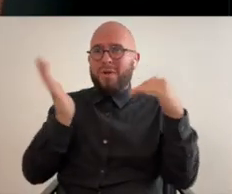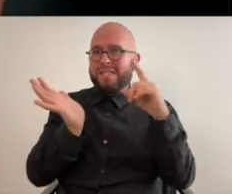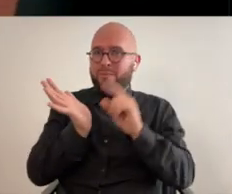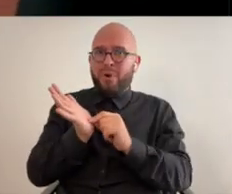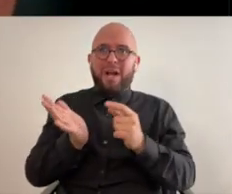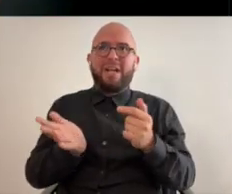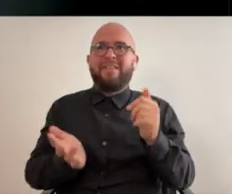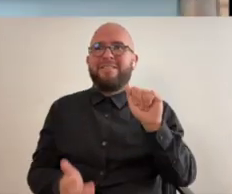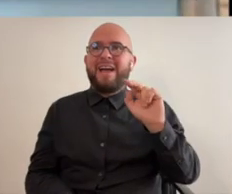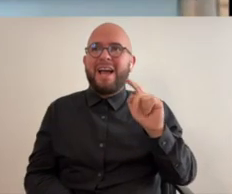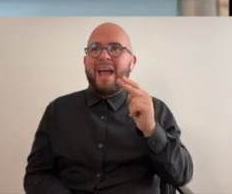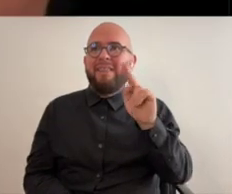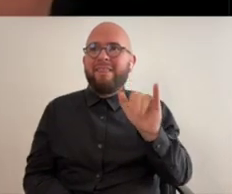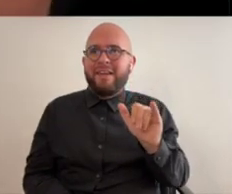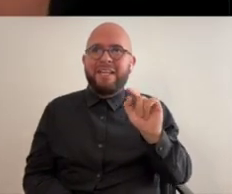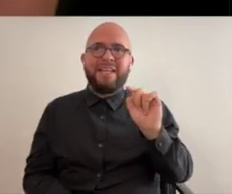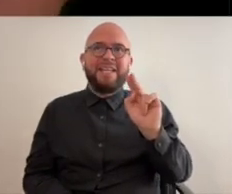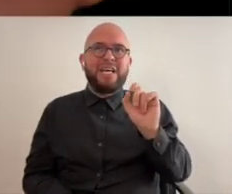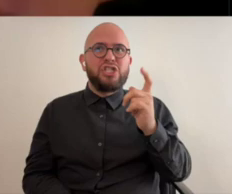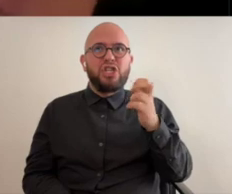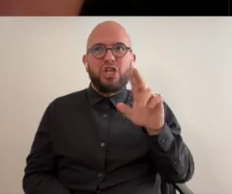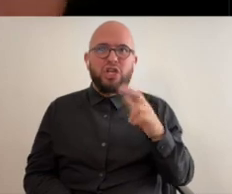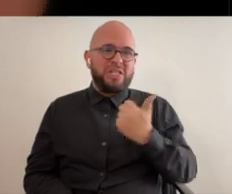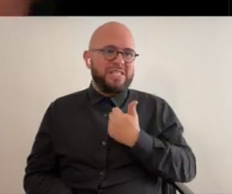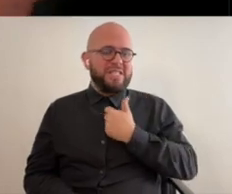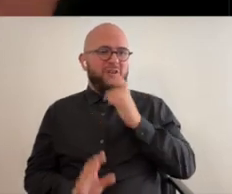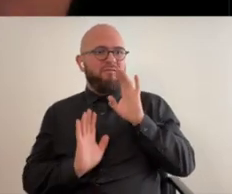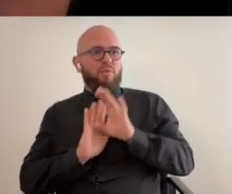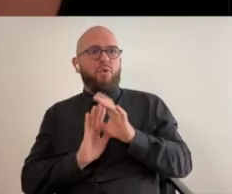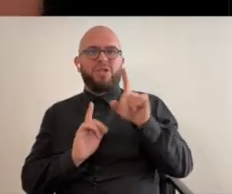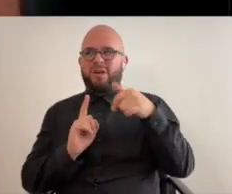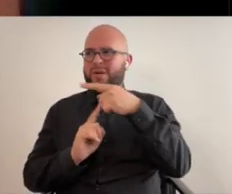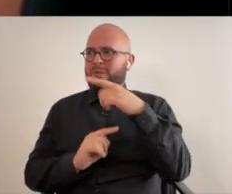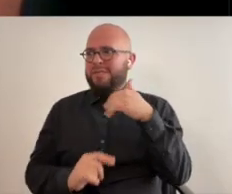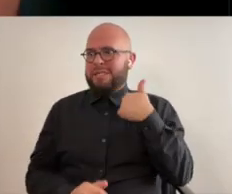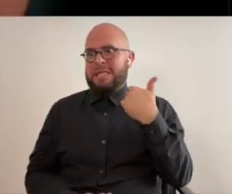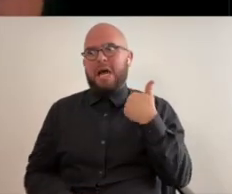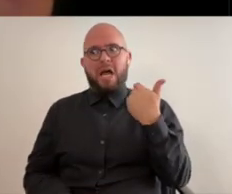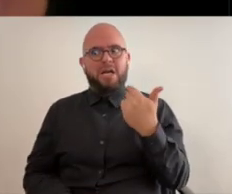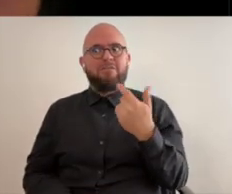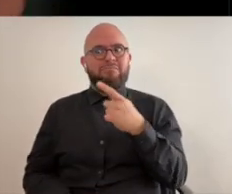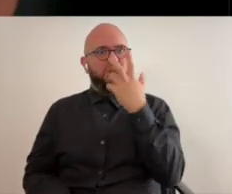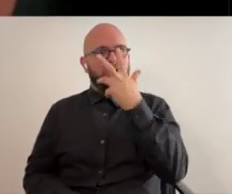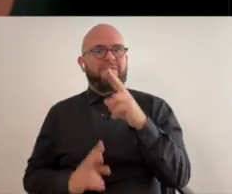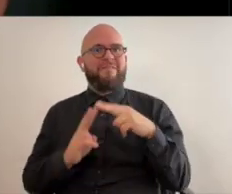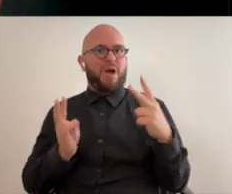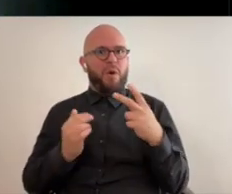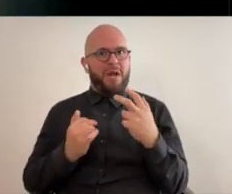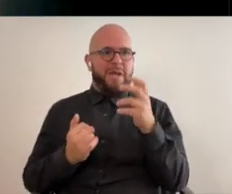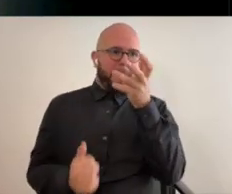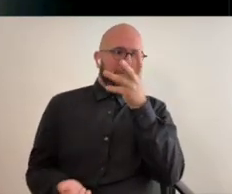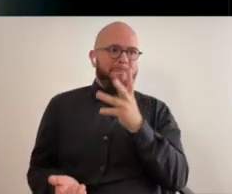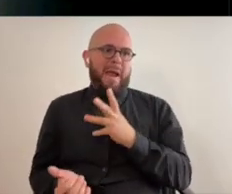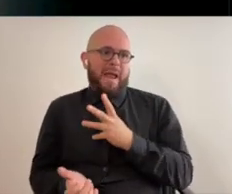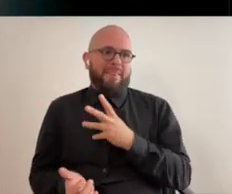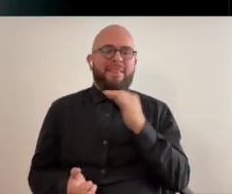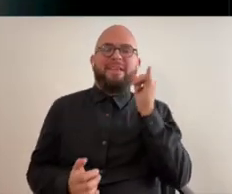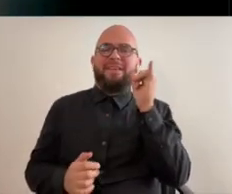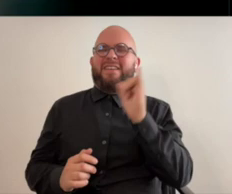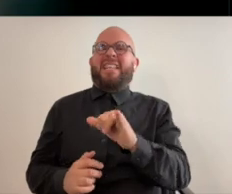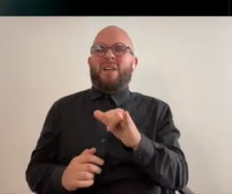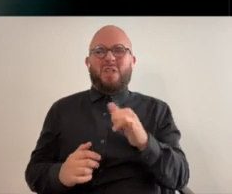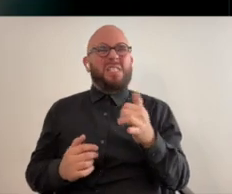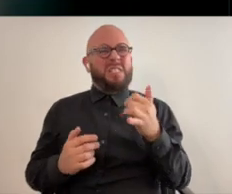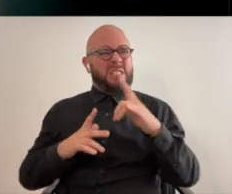work two-story print of anthony tussler self-portrait of himself in a wheelchair when he was a young man looking